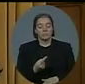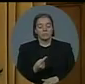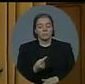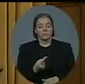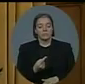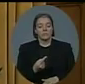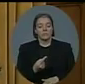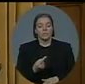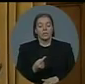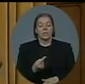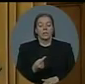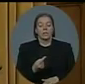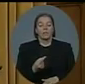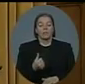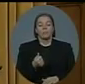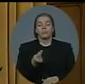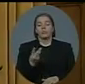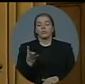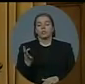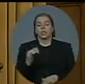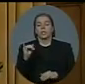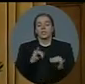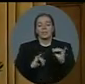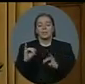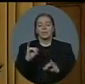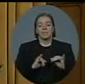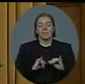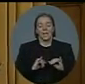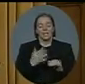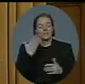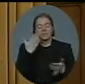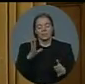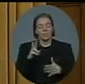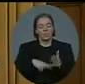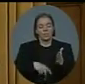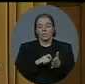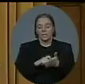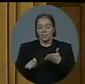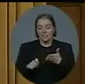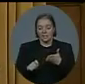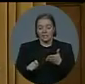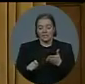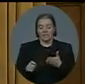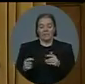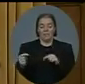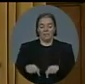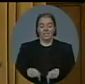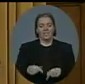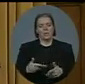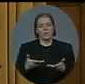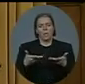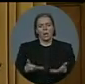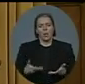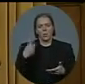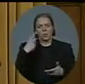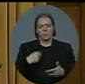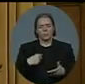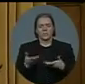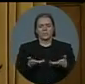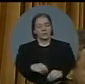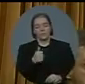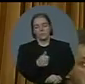called them, quote, a drain upon our social services who will lower the average skill of our workforce,